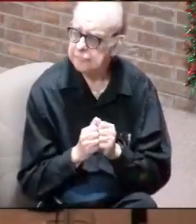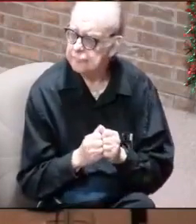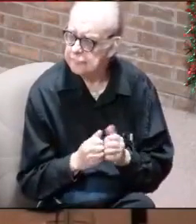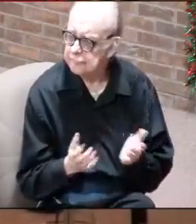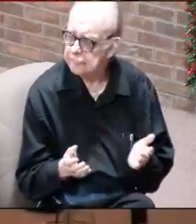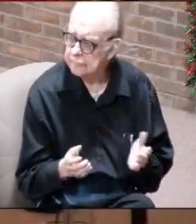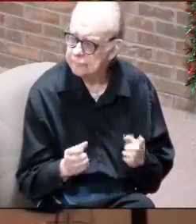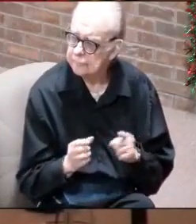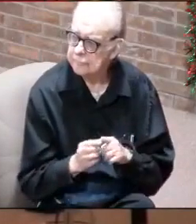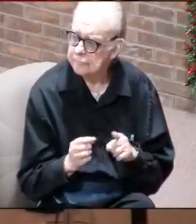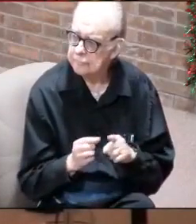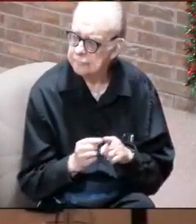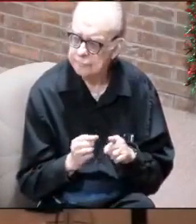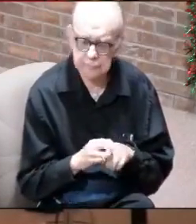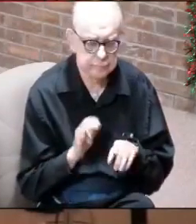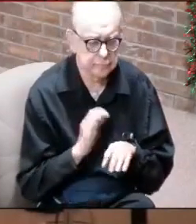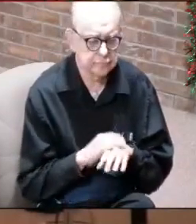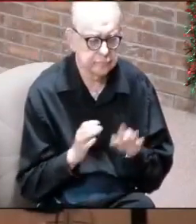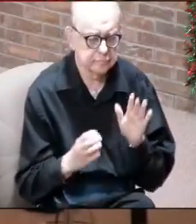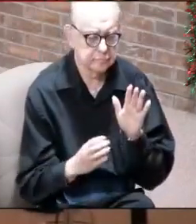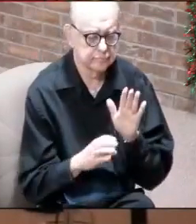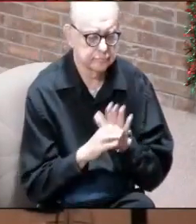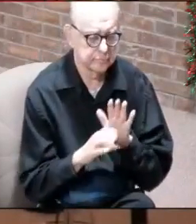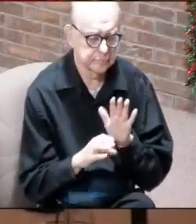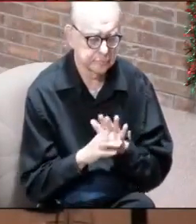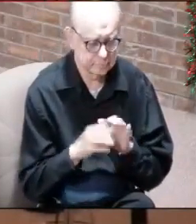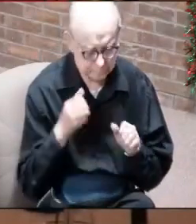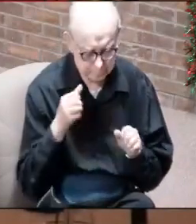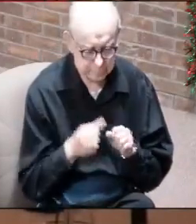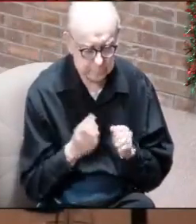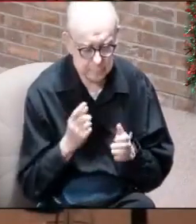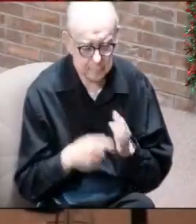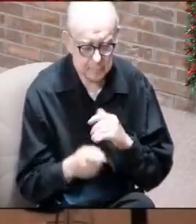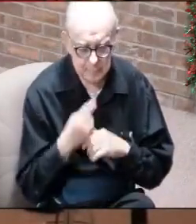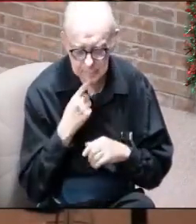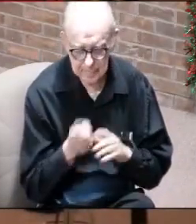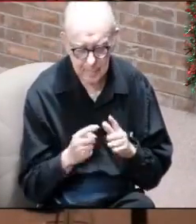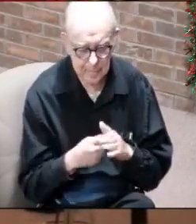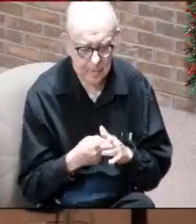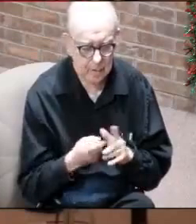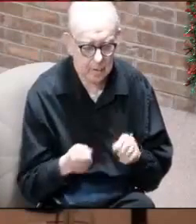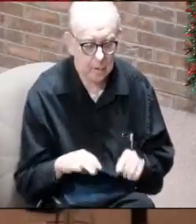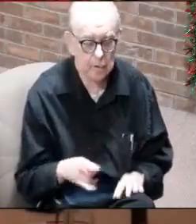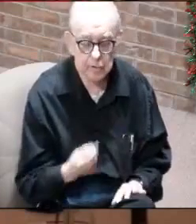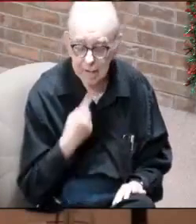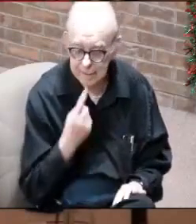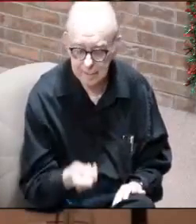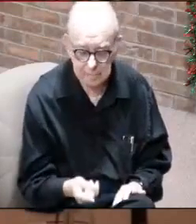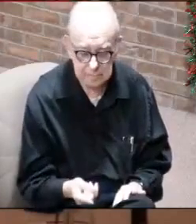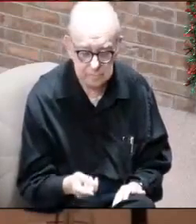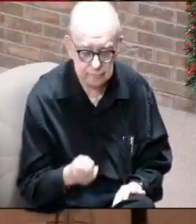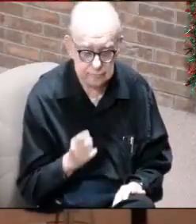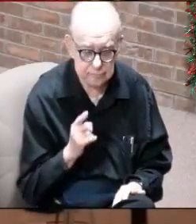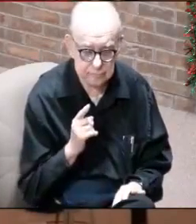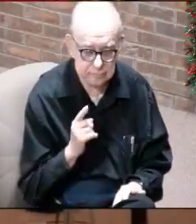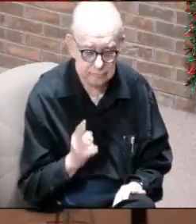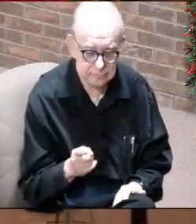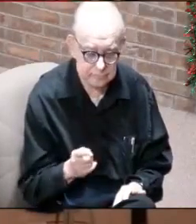words on the screen. And remember what we said in the very beginning, what John said? He who